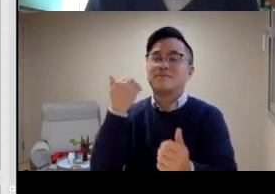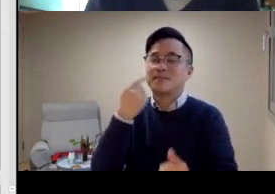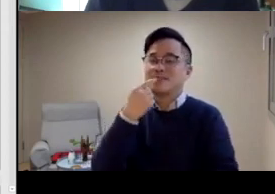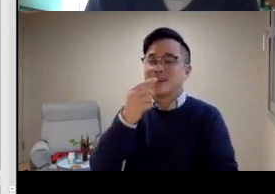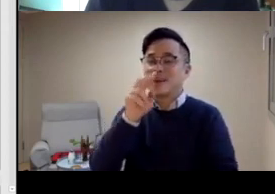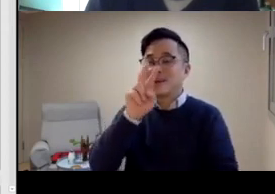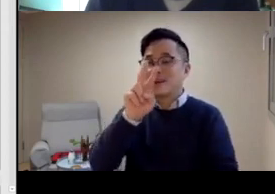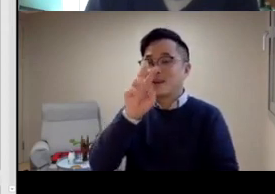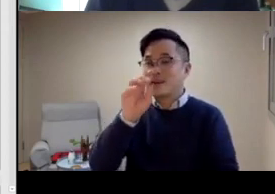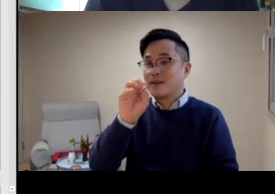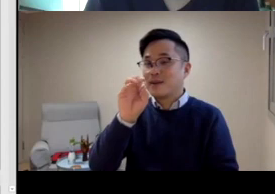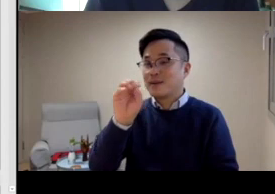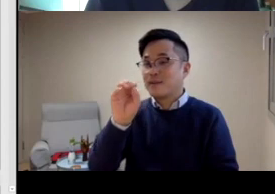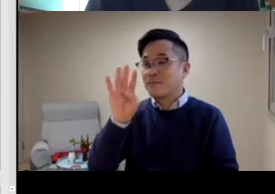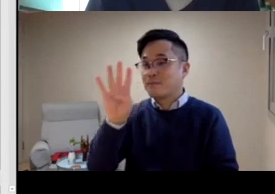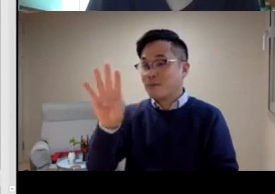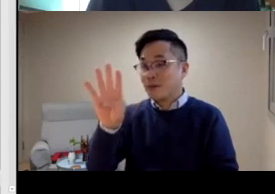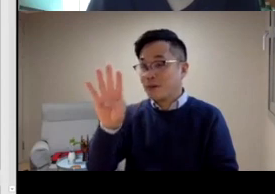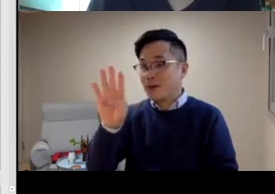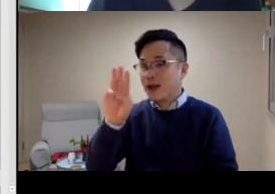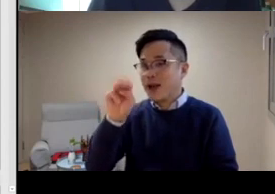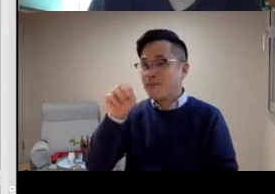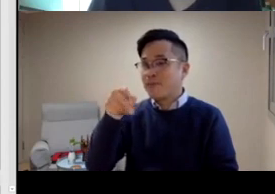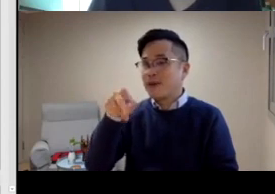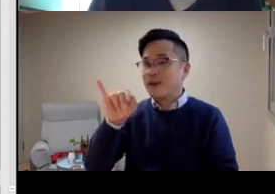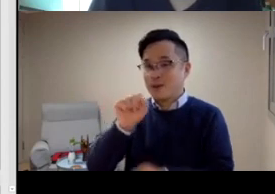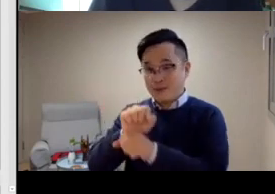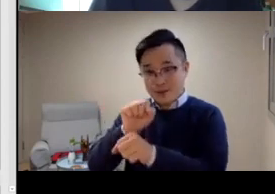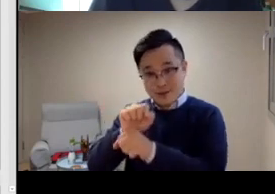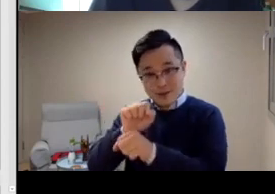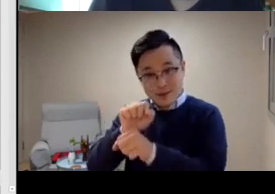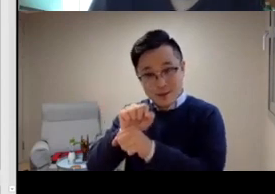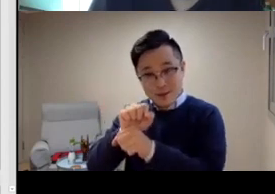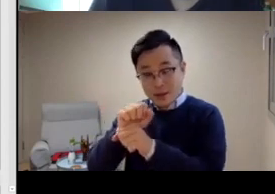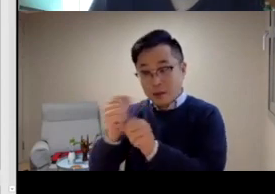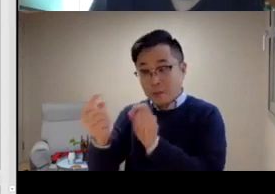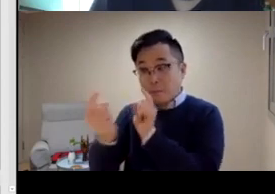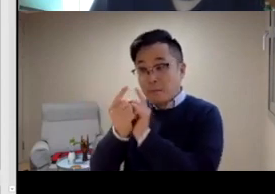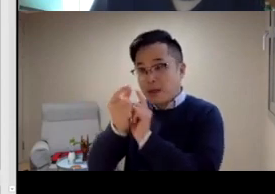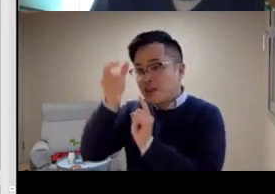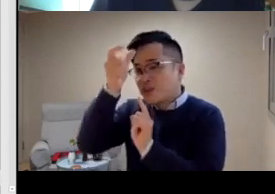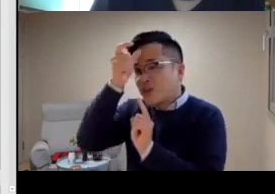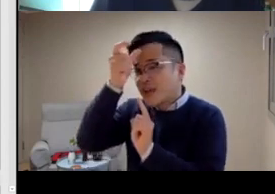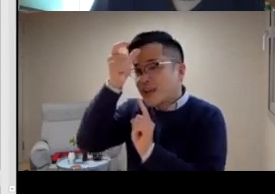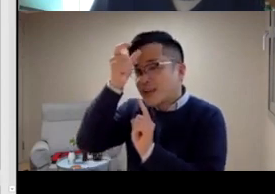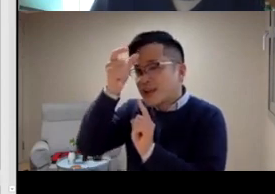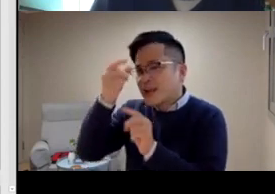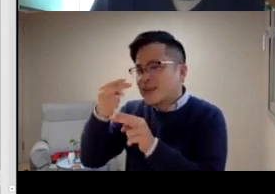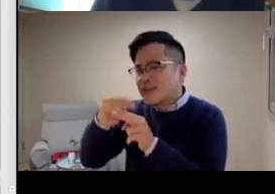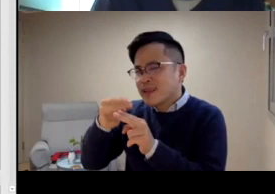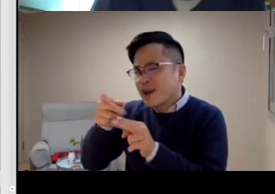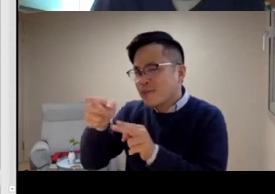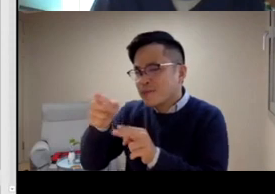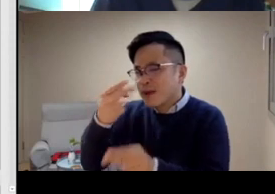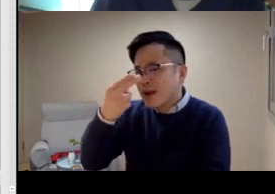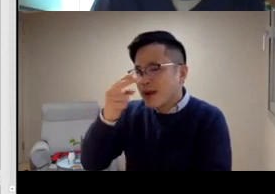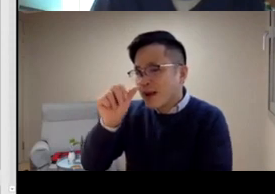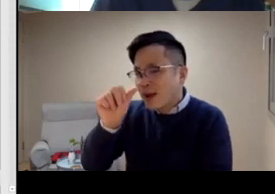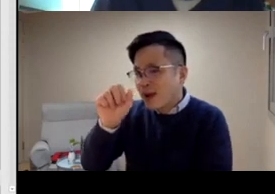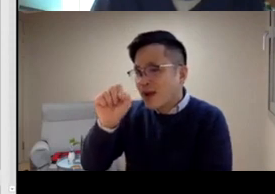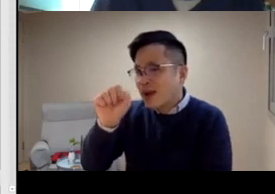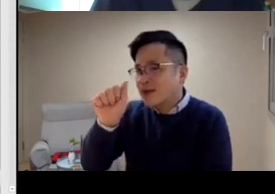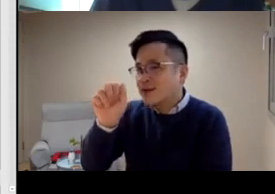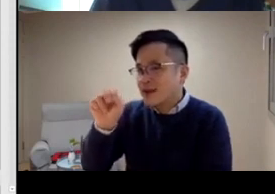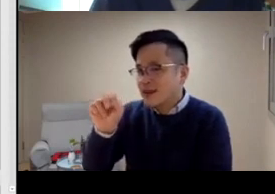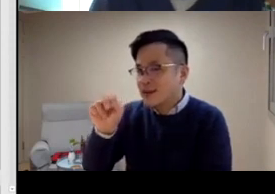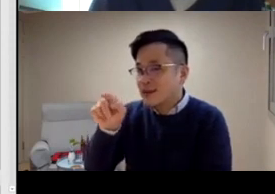language law. Before, remember, I said I was in Max Planck Institute and I had been working there. And one of my